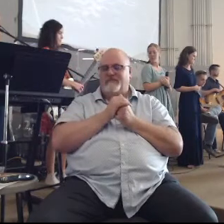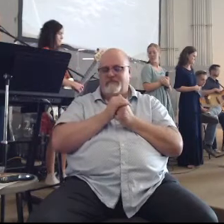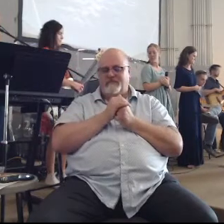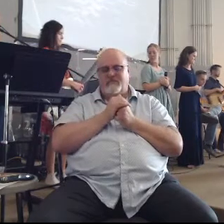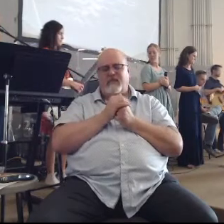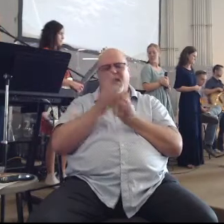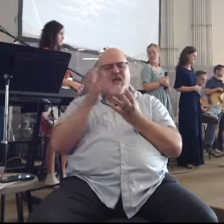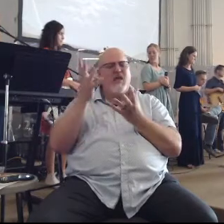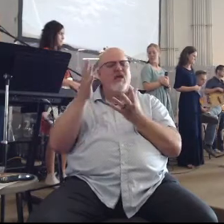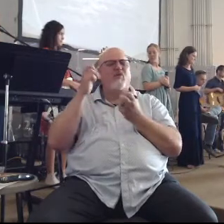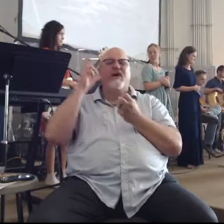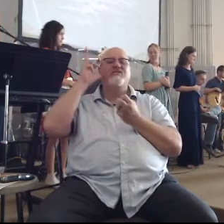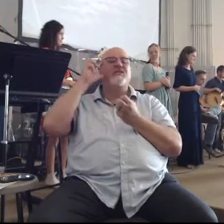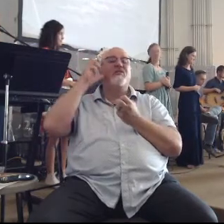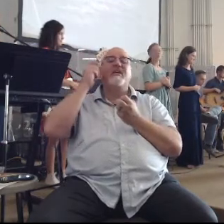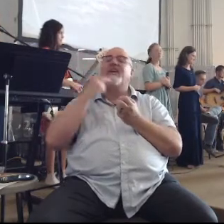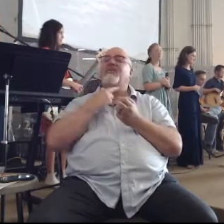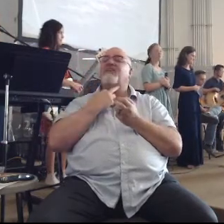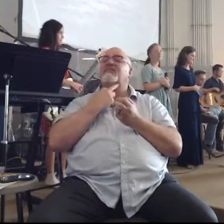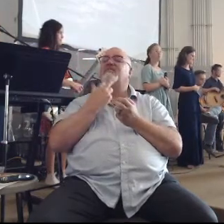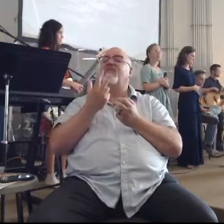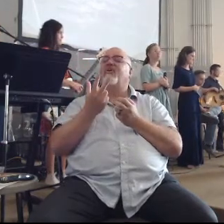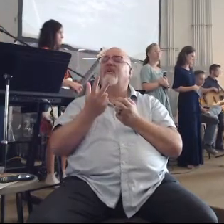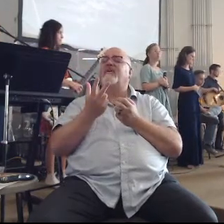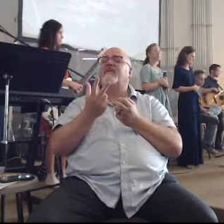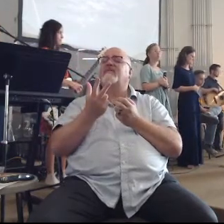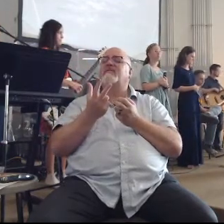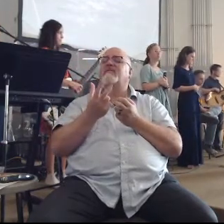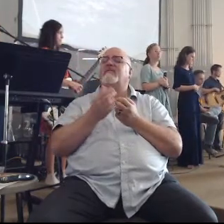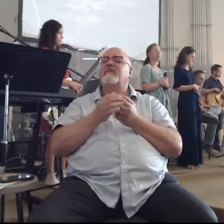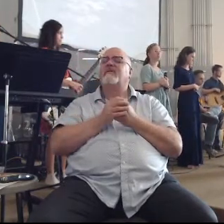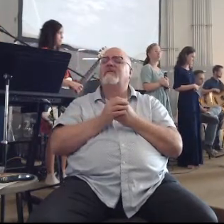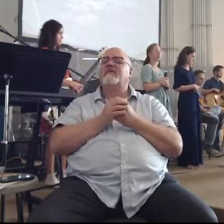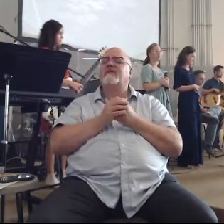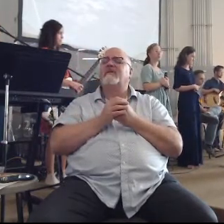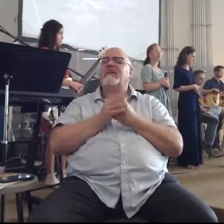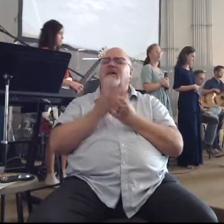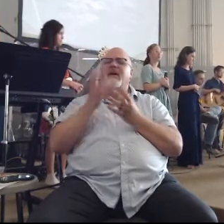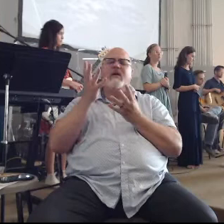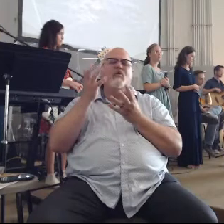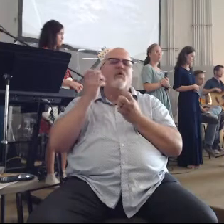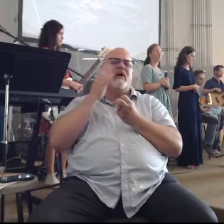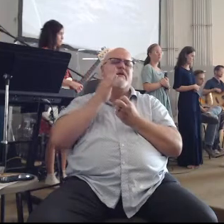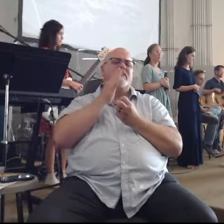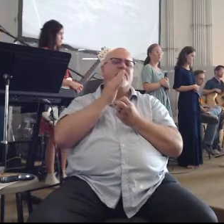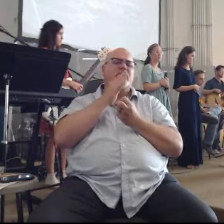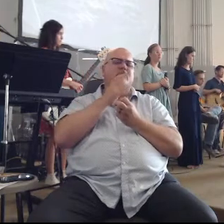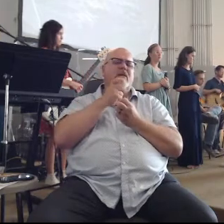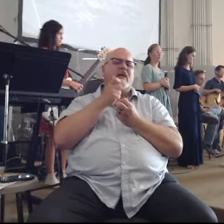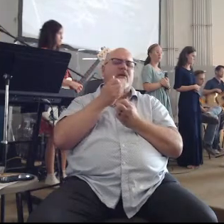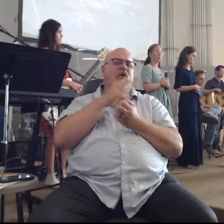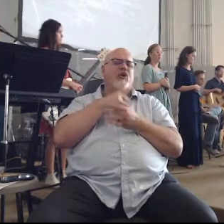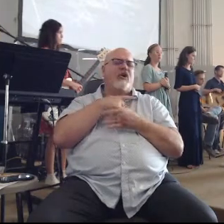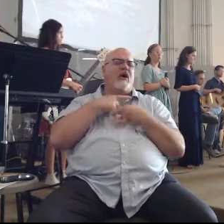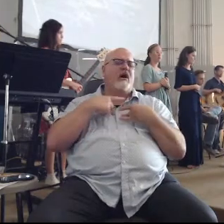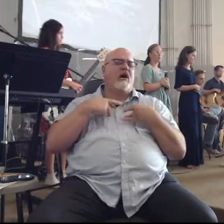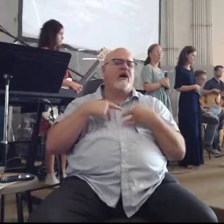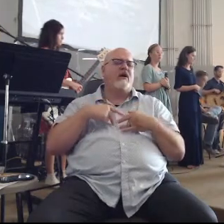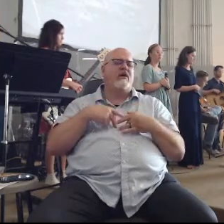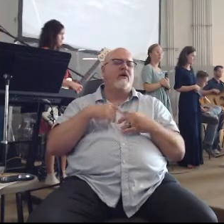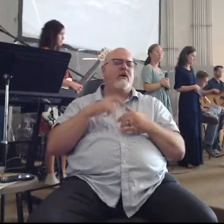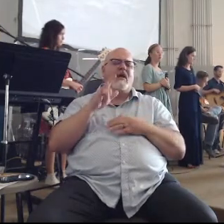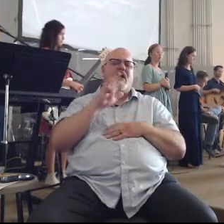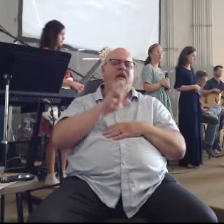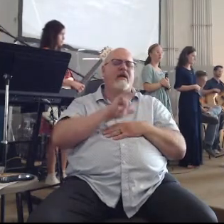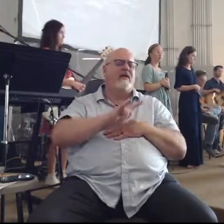He wants you to hear His voice He wants to speak to your heart He loves